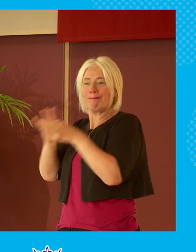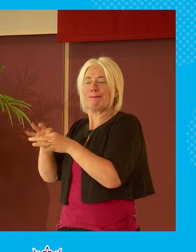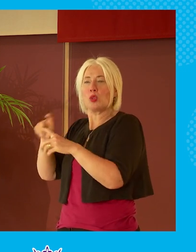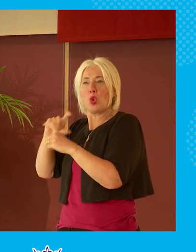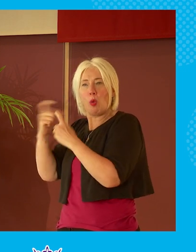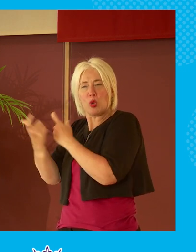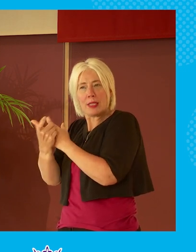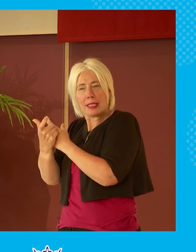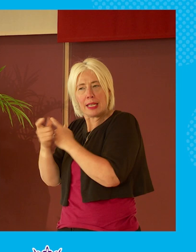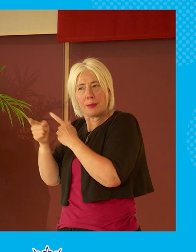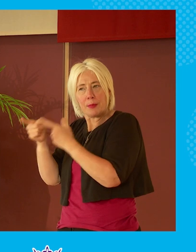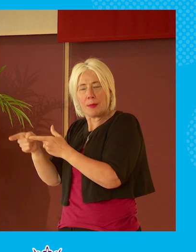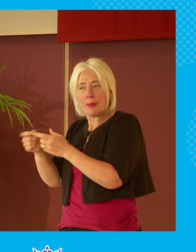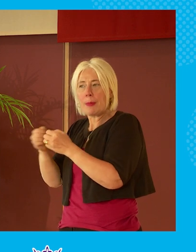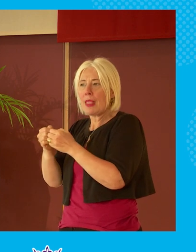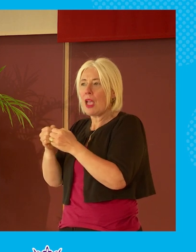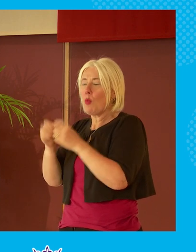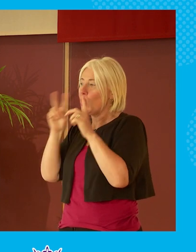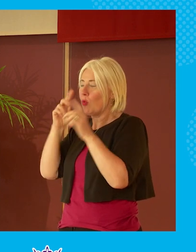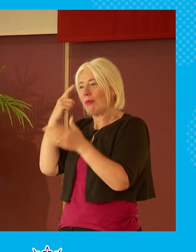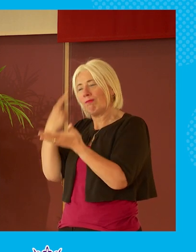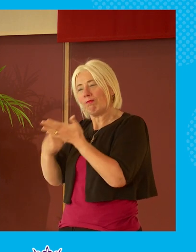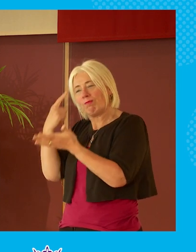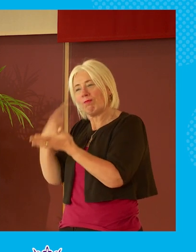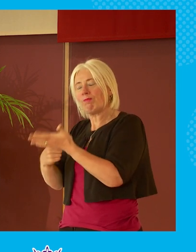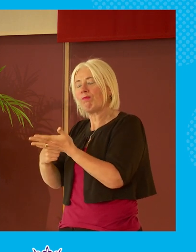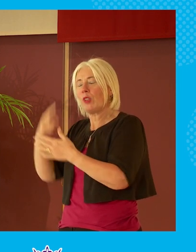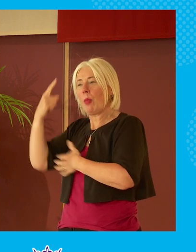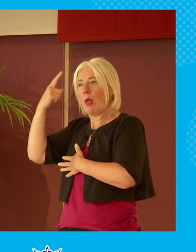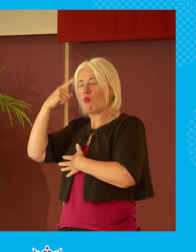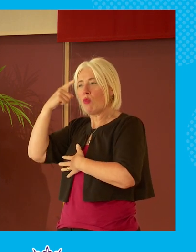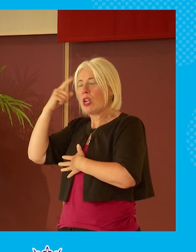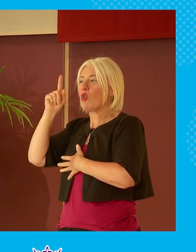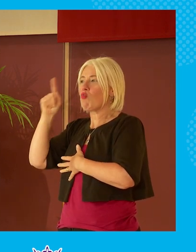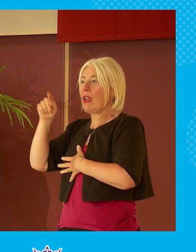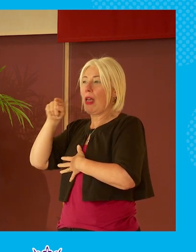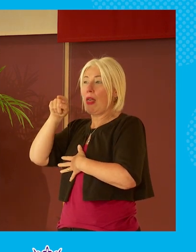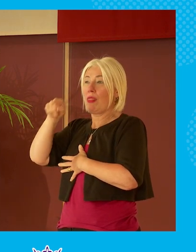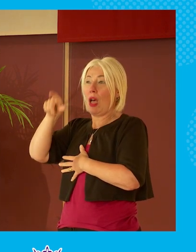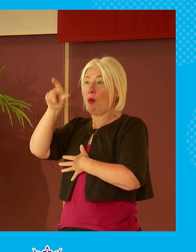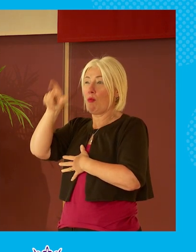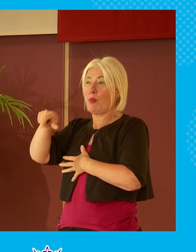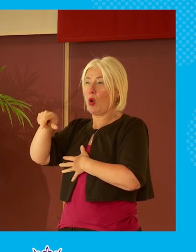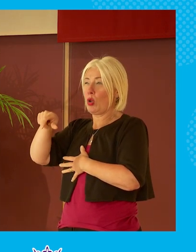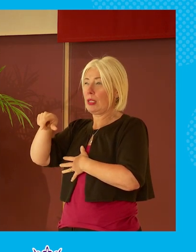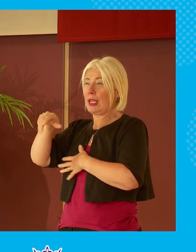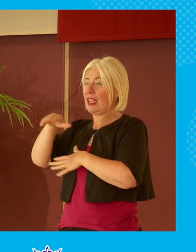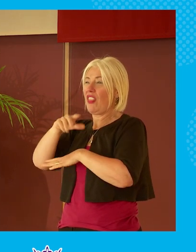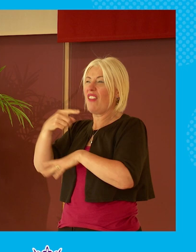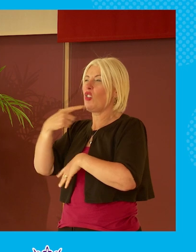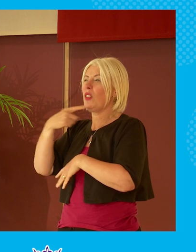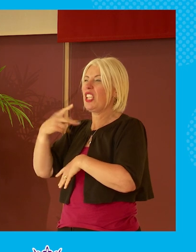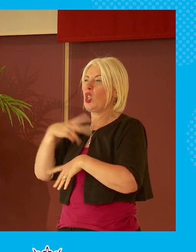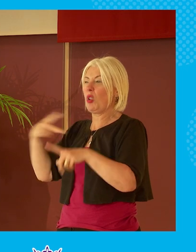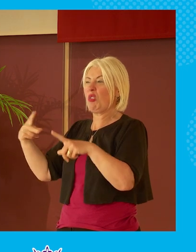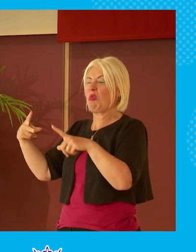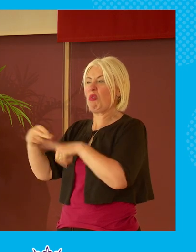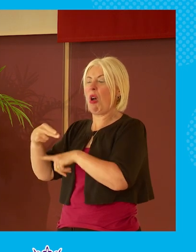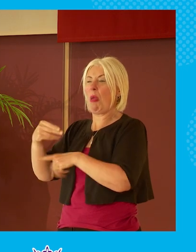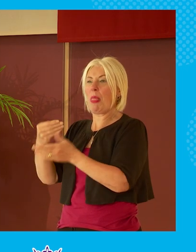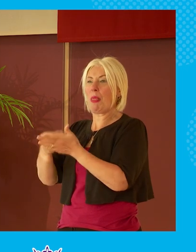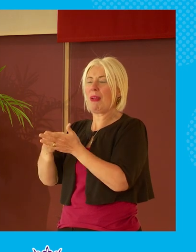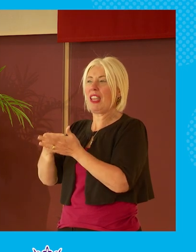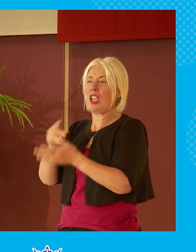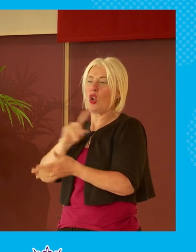you know when you're in your look at decisions and you do try and just train your brain you know that person hasn't proposed that cut because they want to see children going